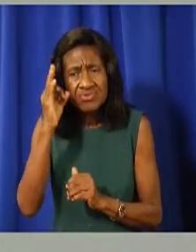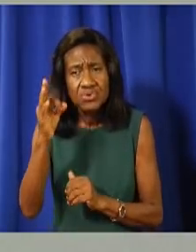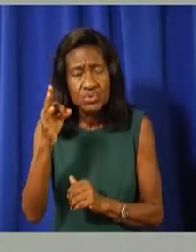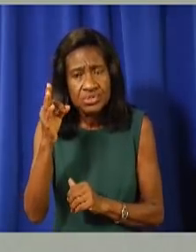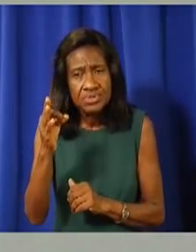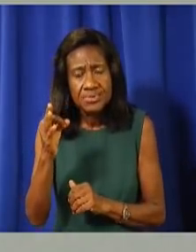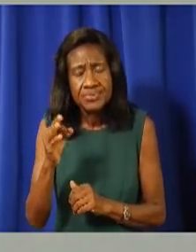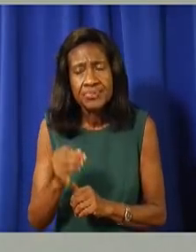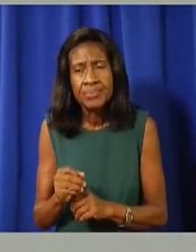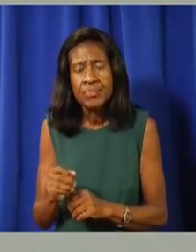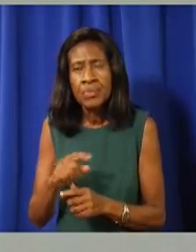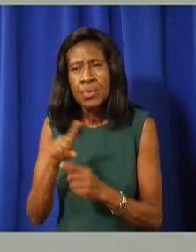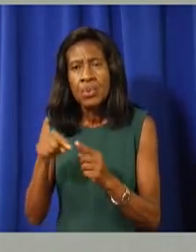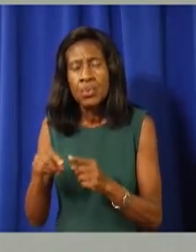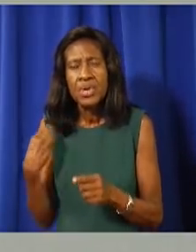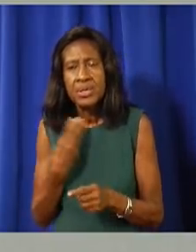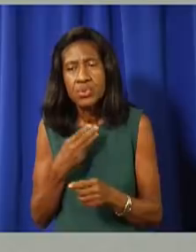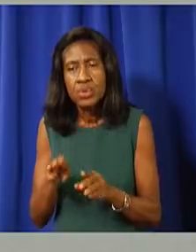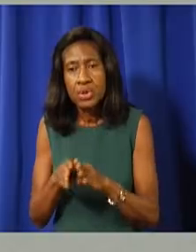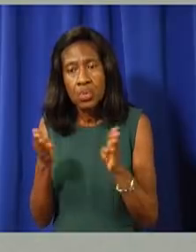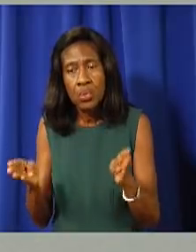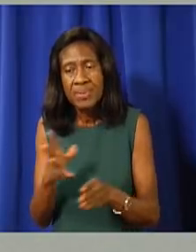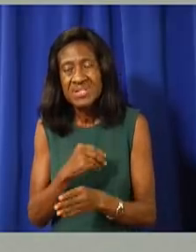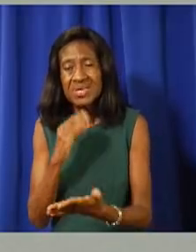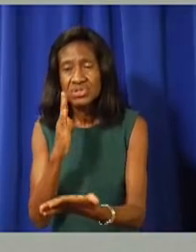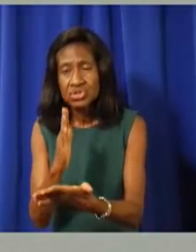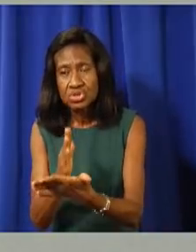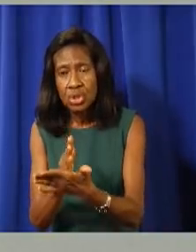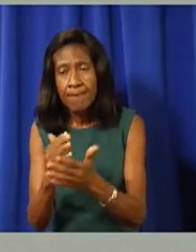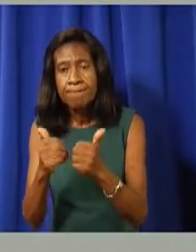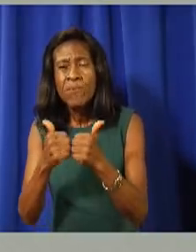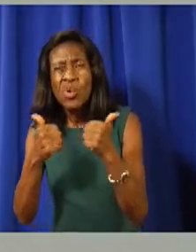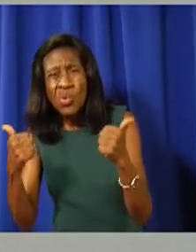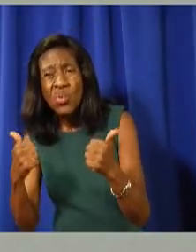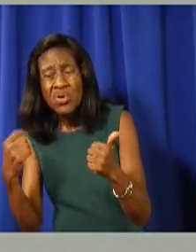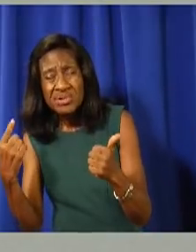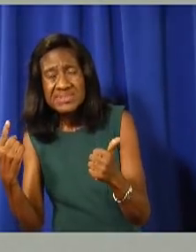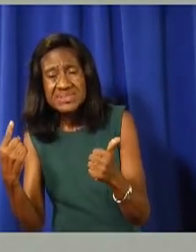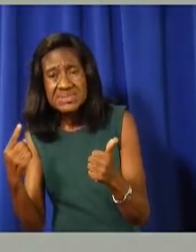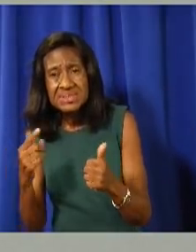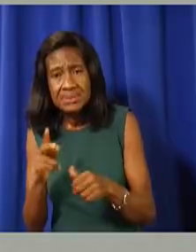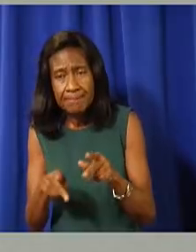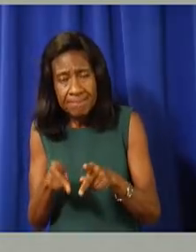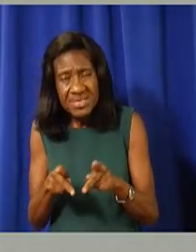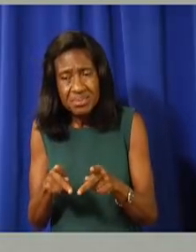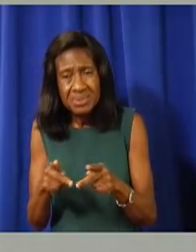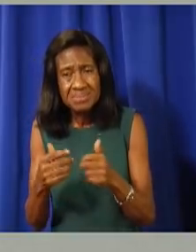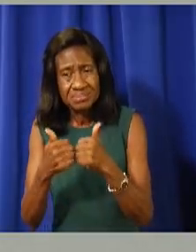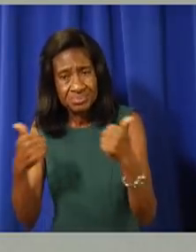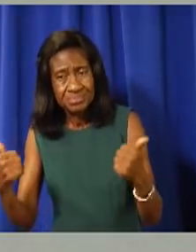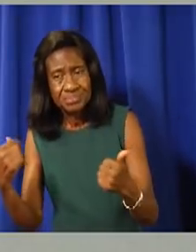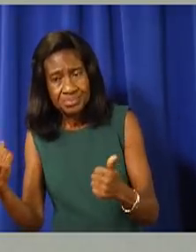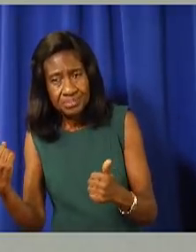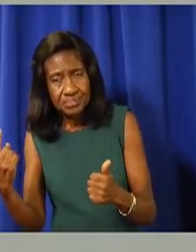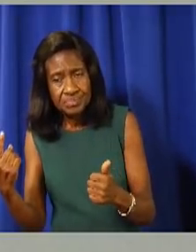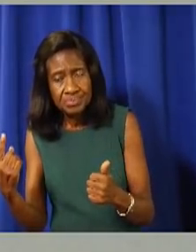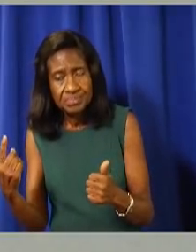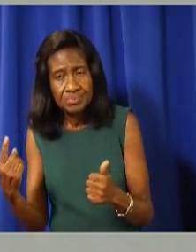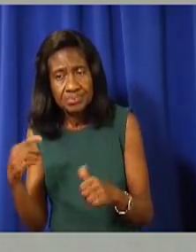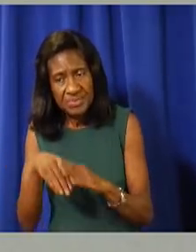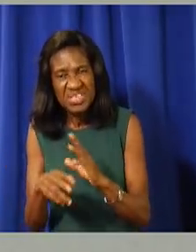reopen and drop the quarantine, we are going to have to adjust if